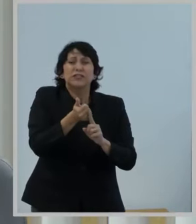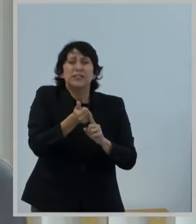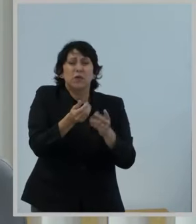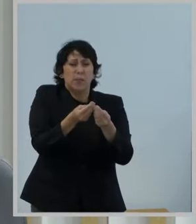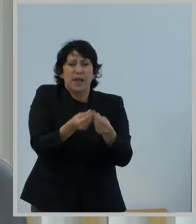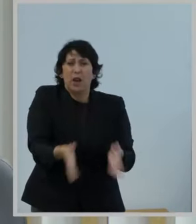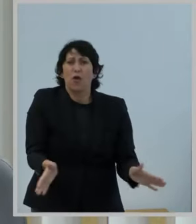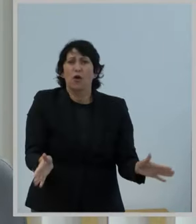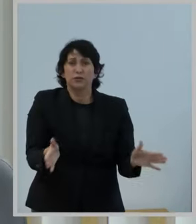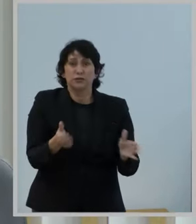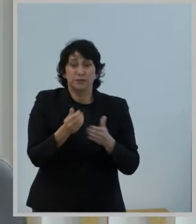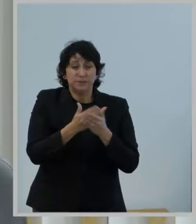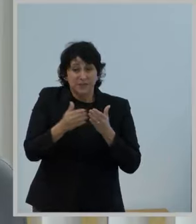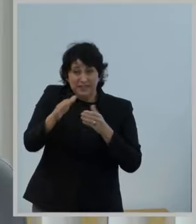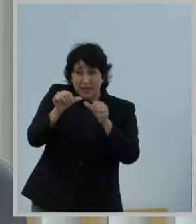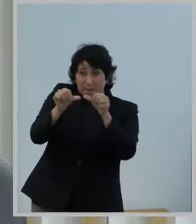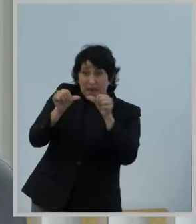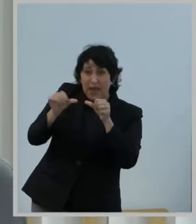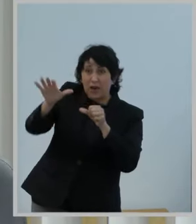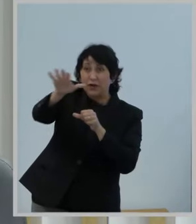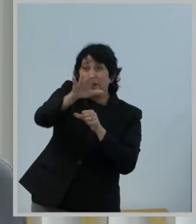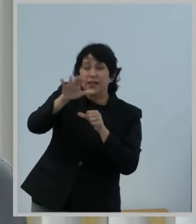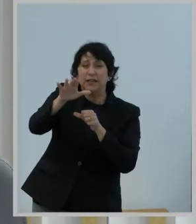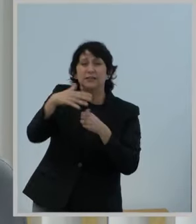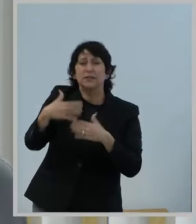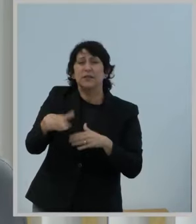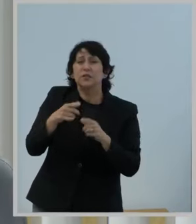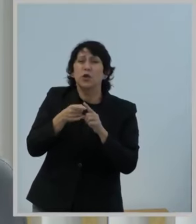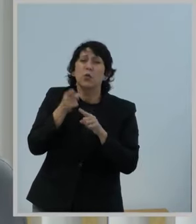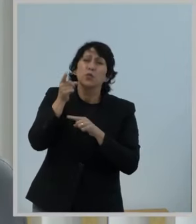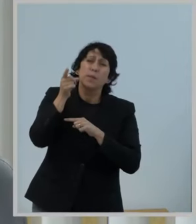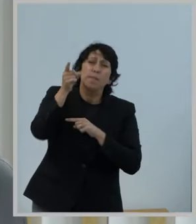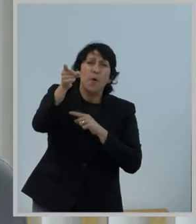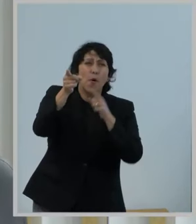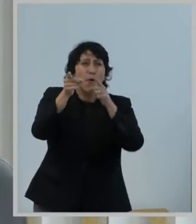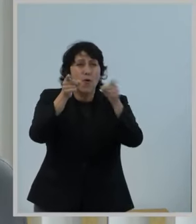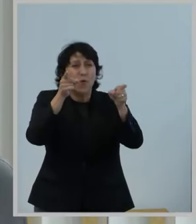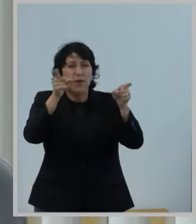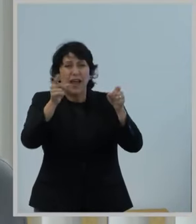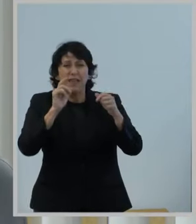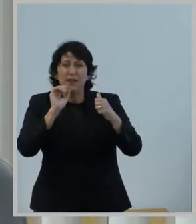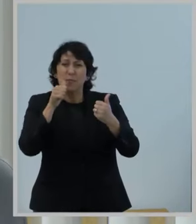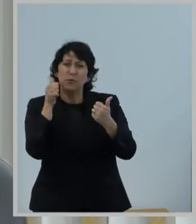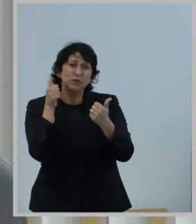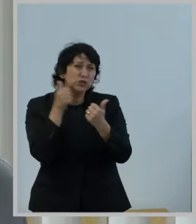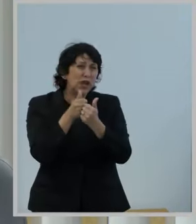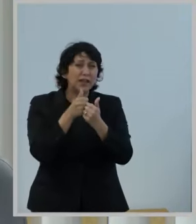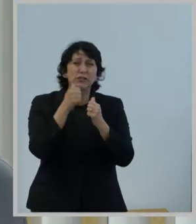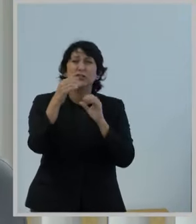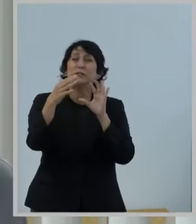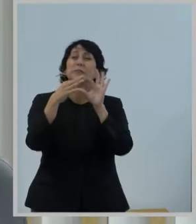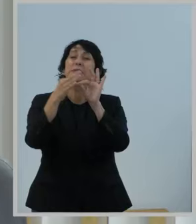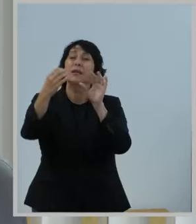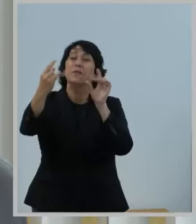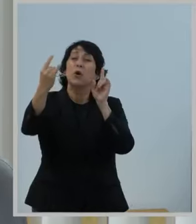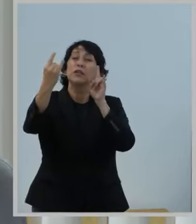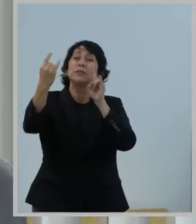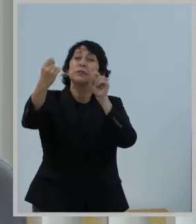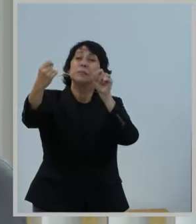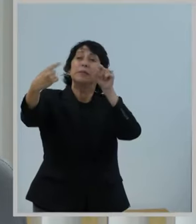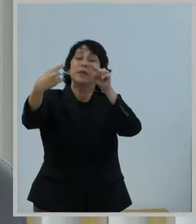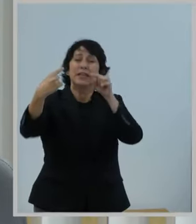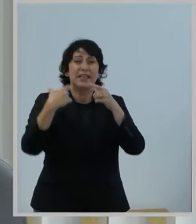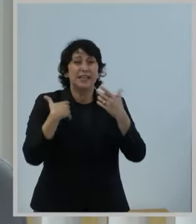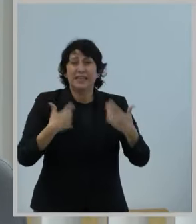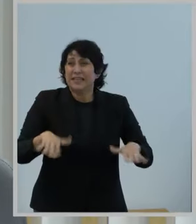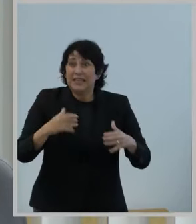And while areas in Alaska are some of the most remote and hardest to serve in the country, too much is at stake if we do not